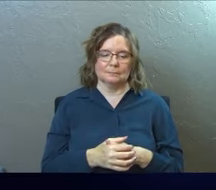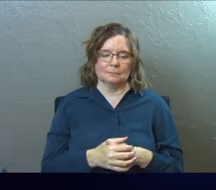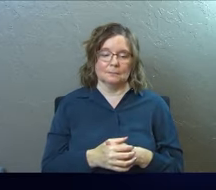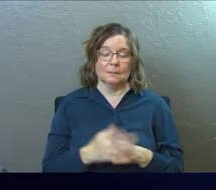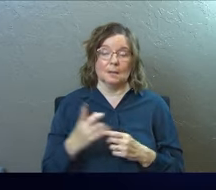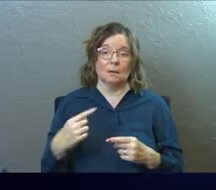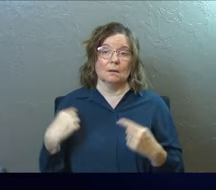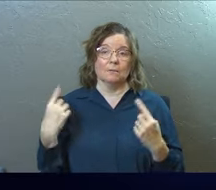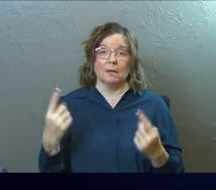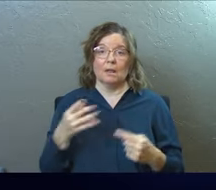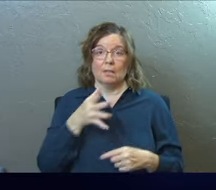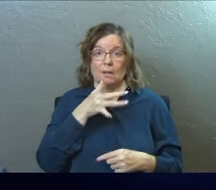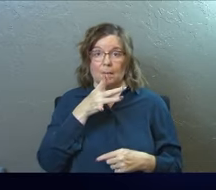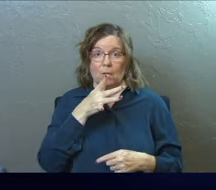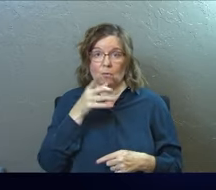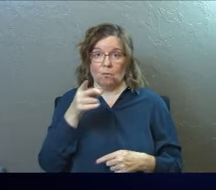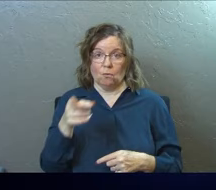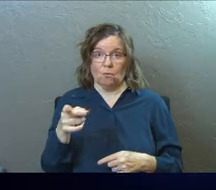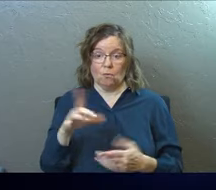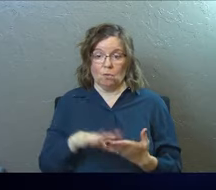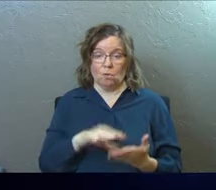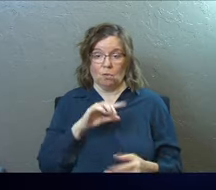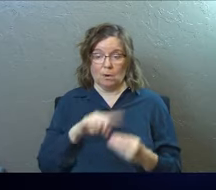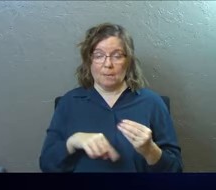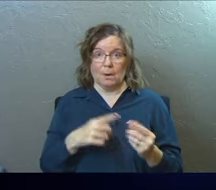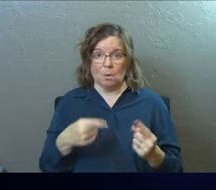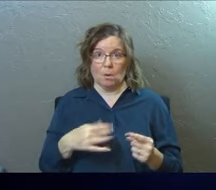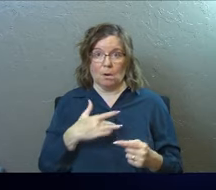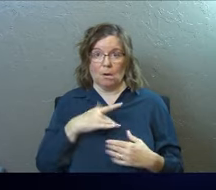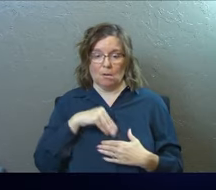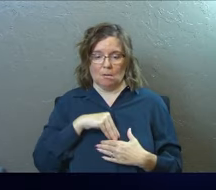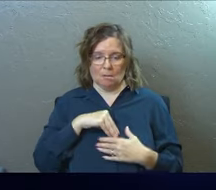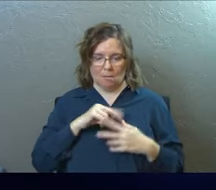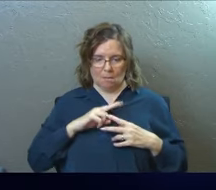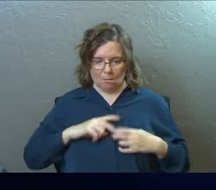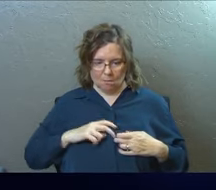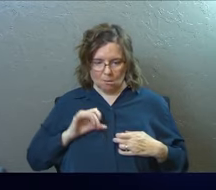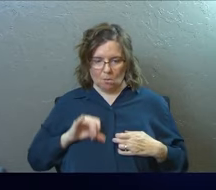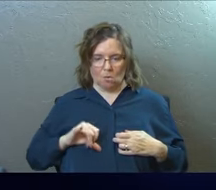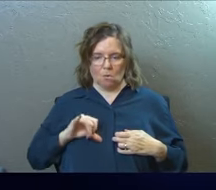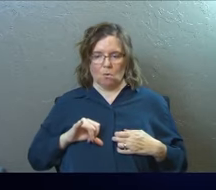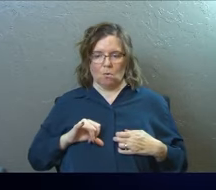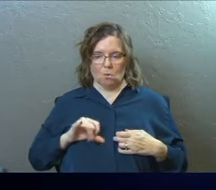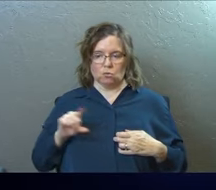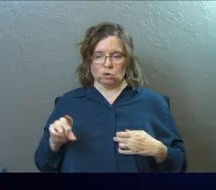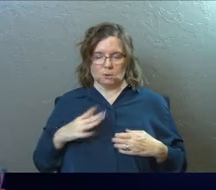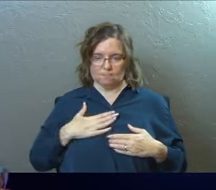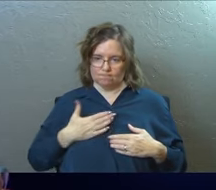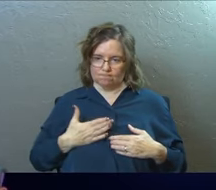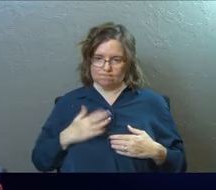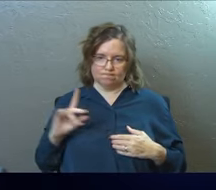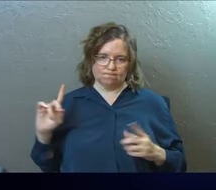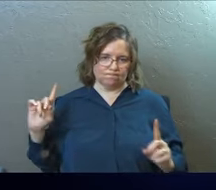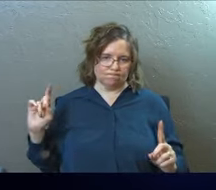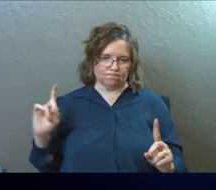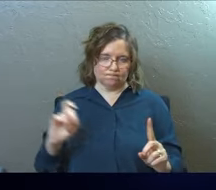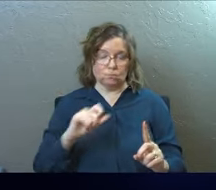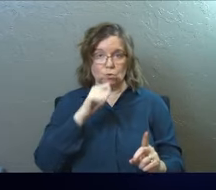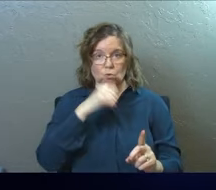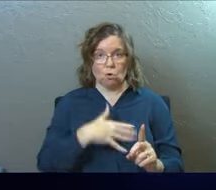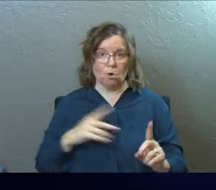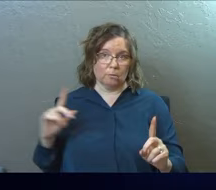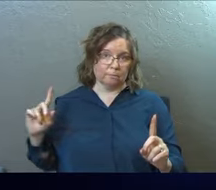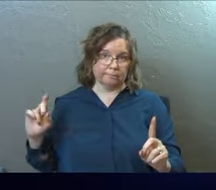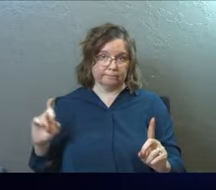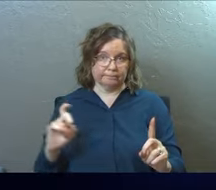And eventually, the mother learned about what was at the heart of all of this. And she went and found grown daughter